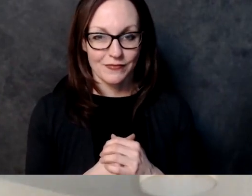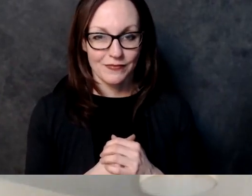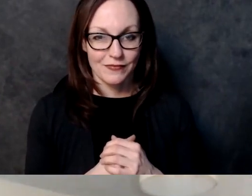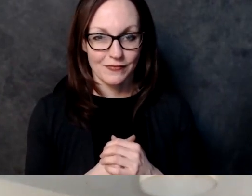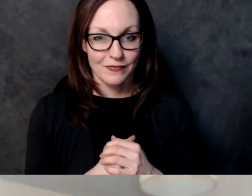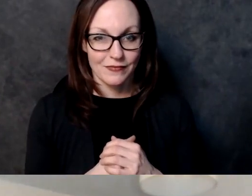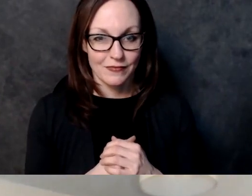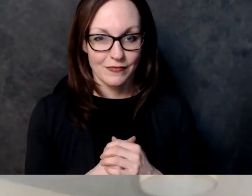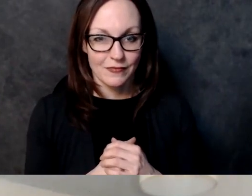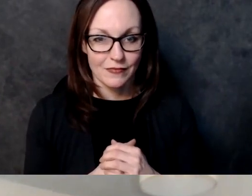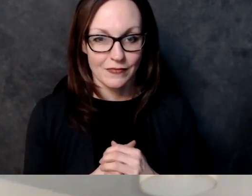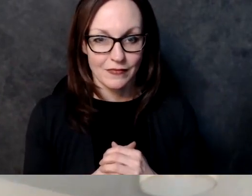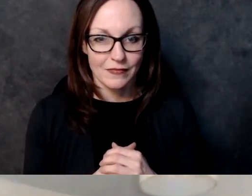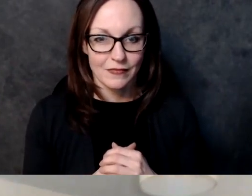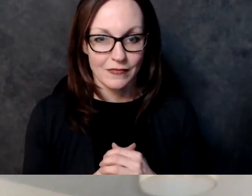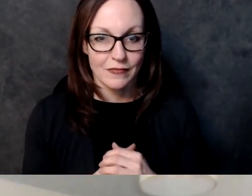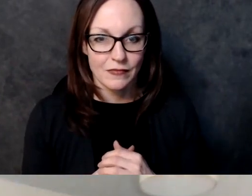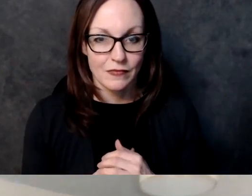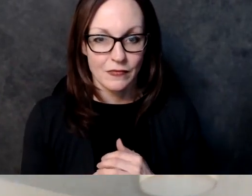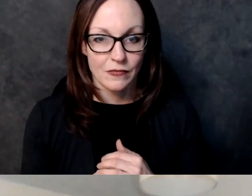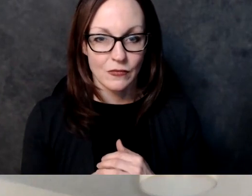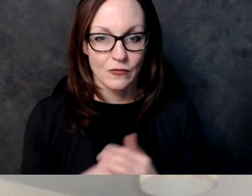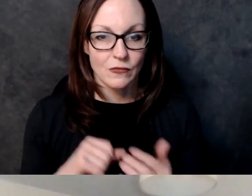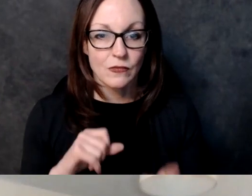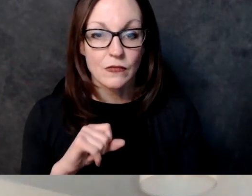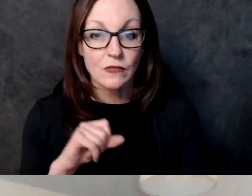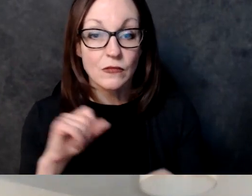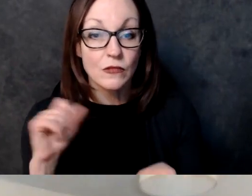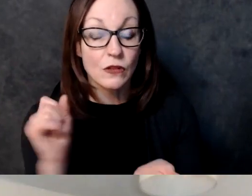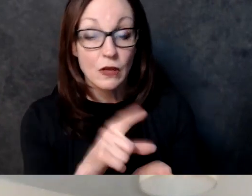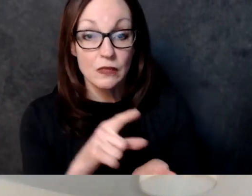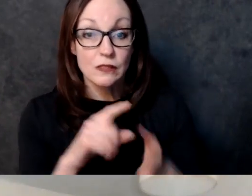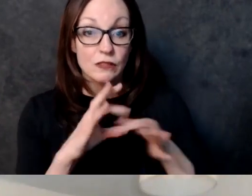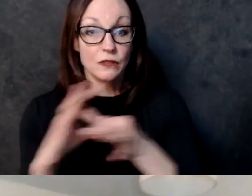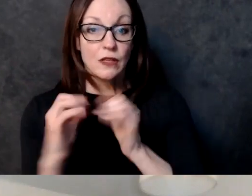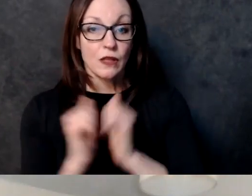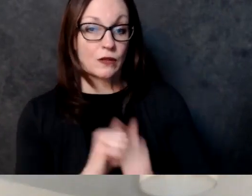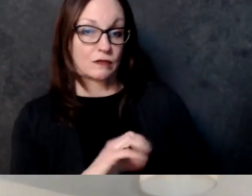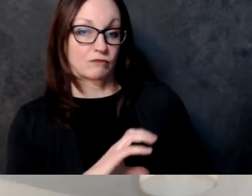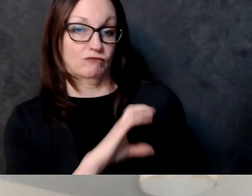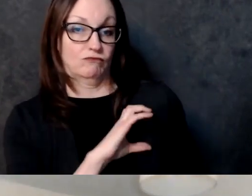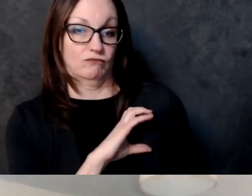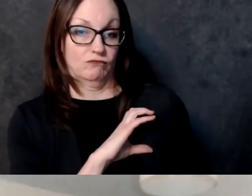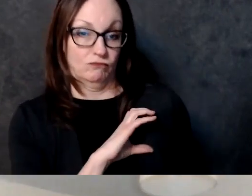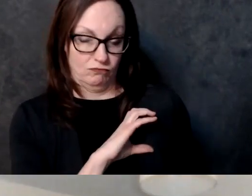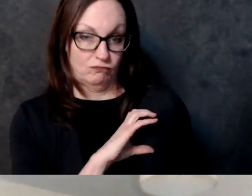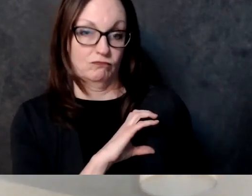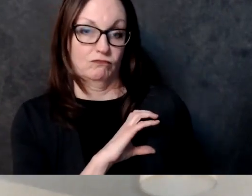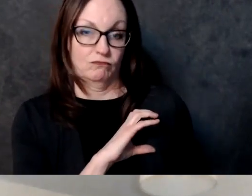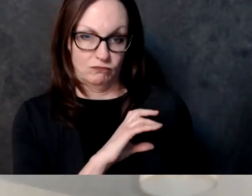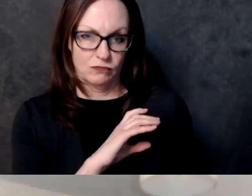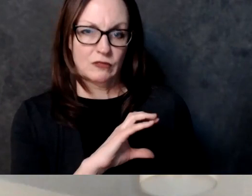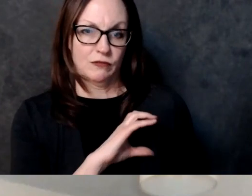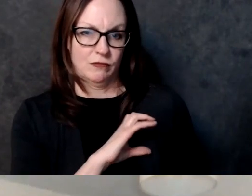yes absolutely uh without hesitation uh and it's better for everyone police